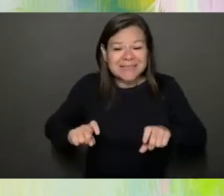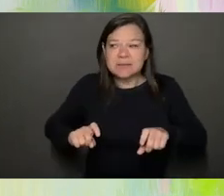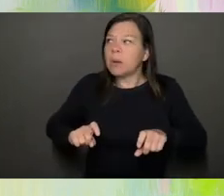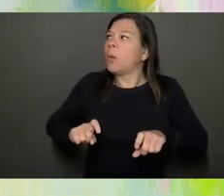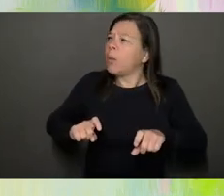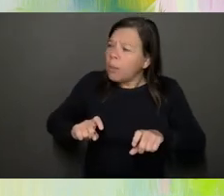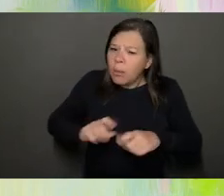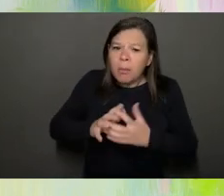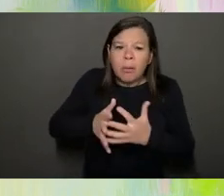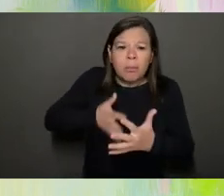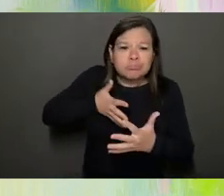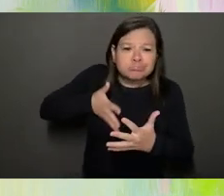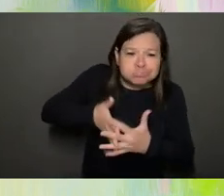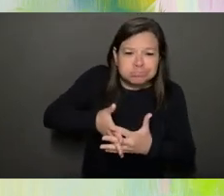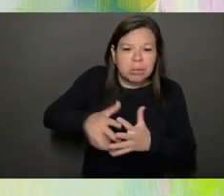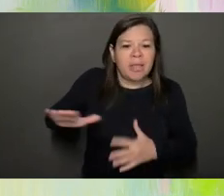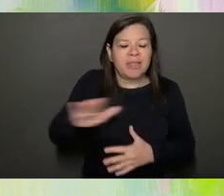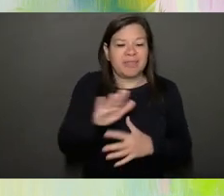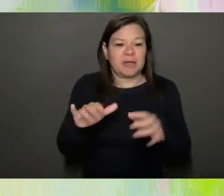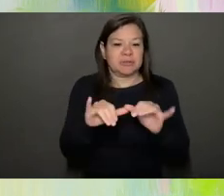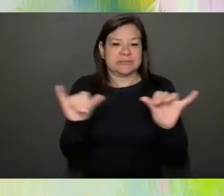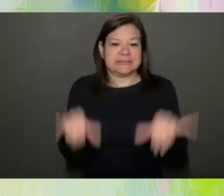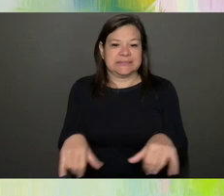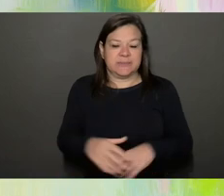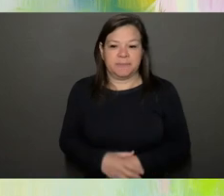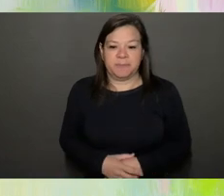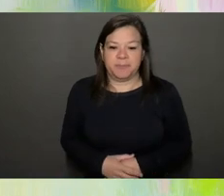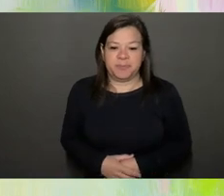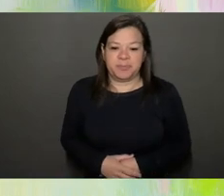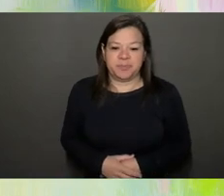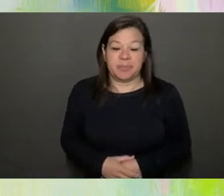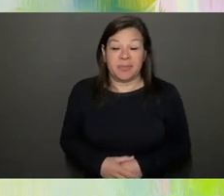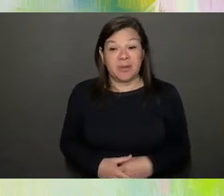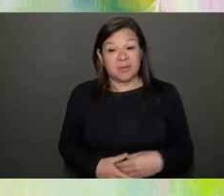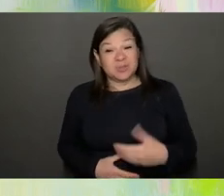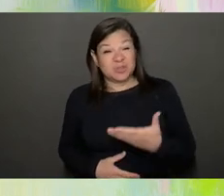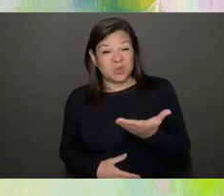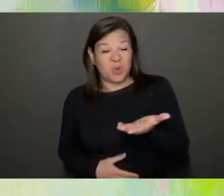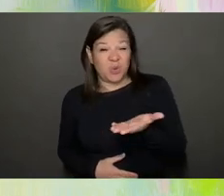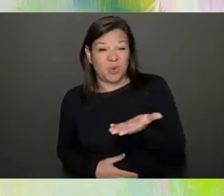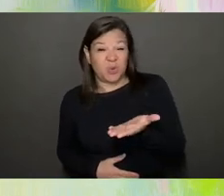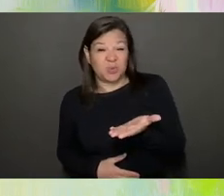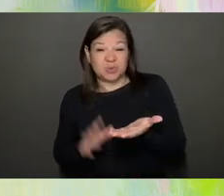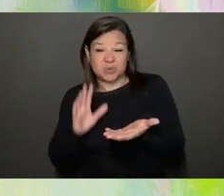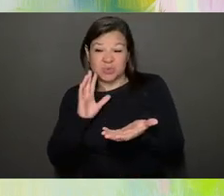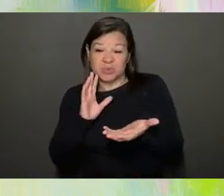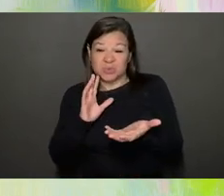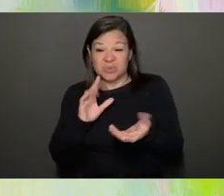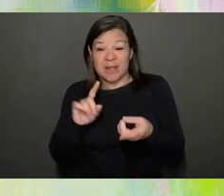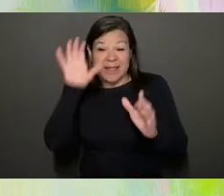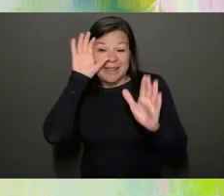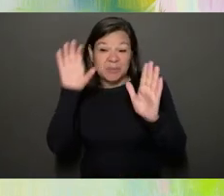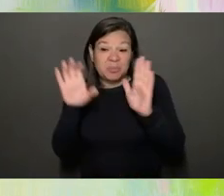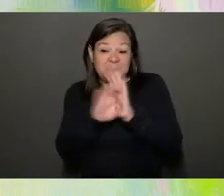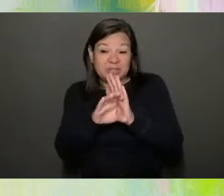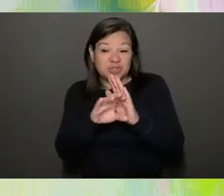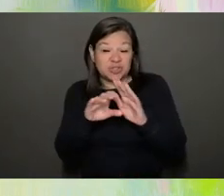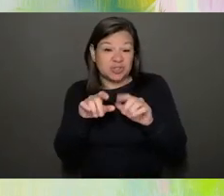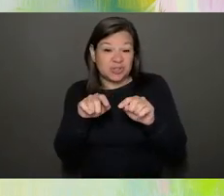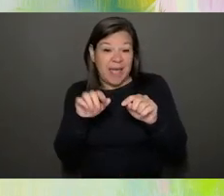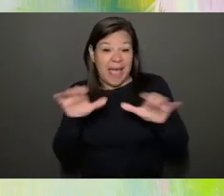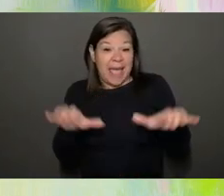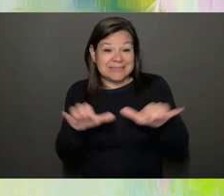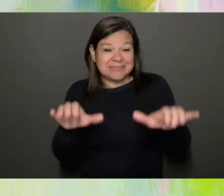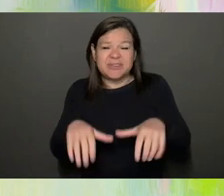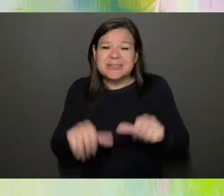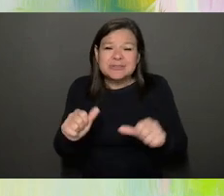And so, you know, the picture of this activity on average took about five minutes was what our testers told us. But I think if you'd